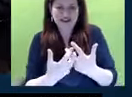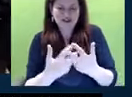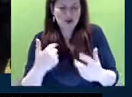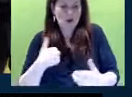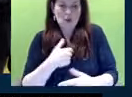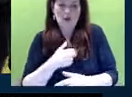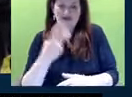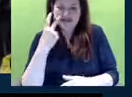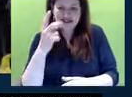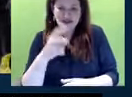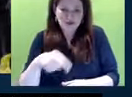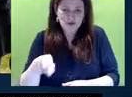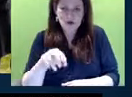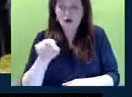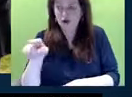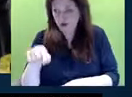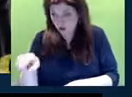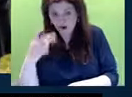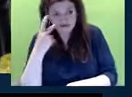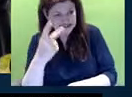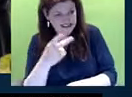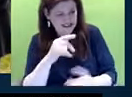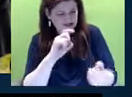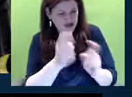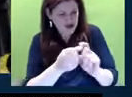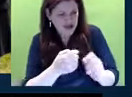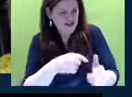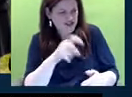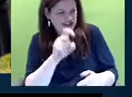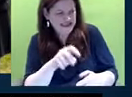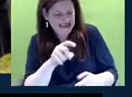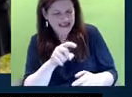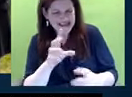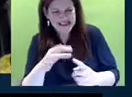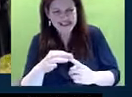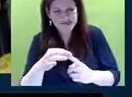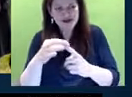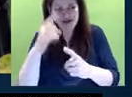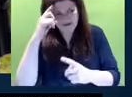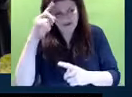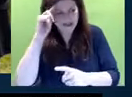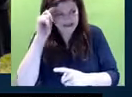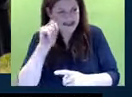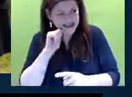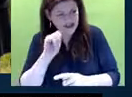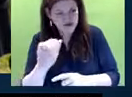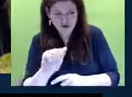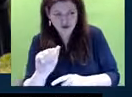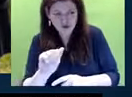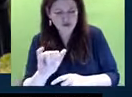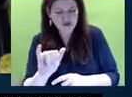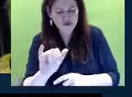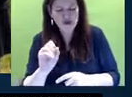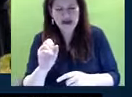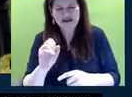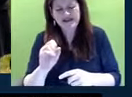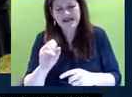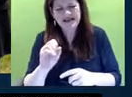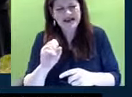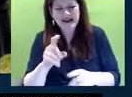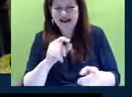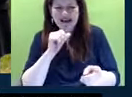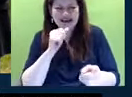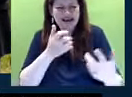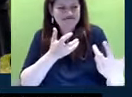seen, you all have seen the change in the needs, particularly of our teenage youth, I think, and others that are not